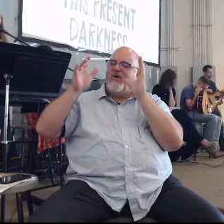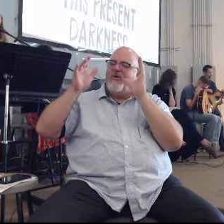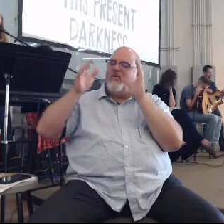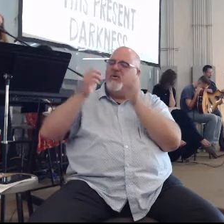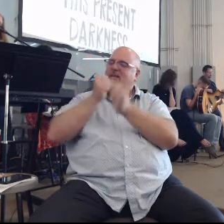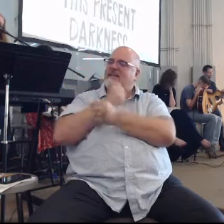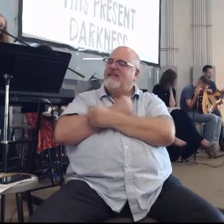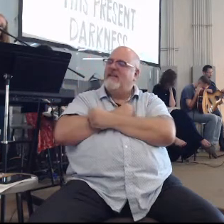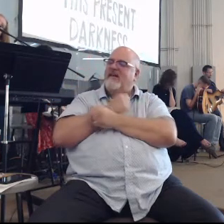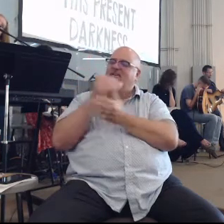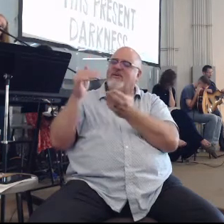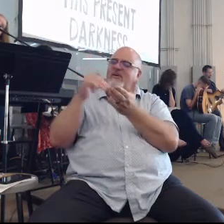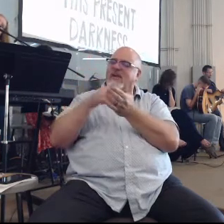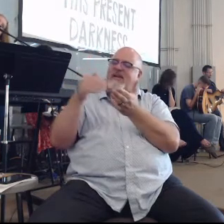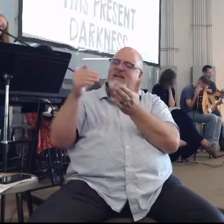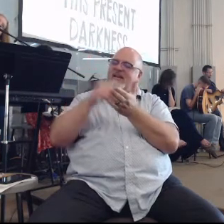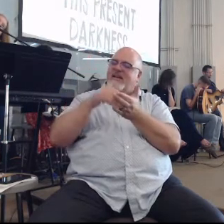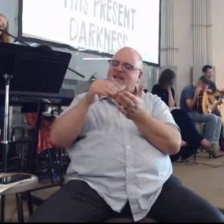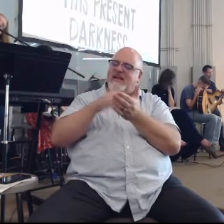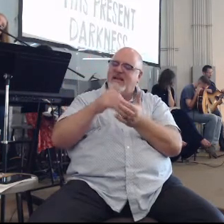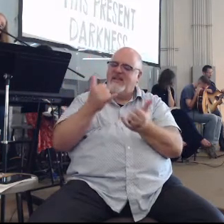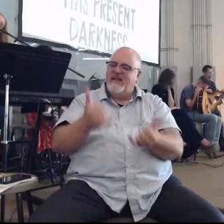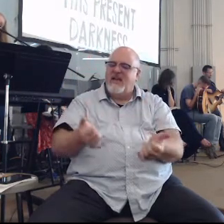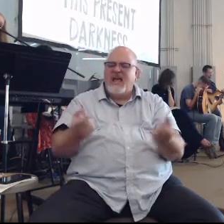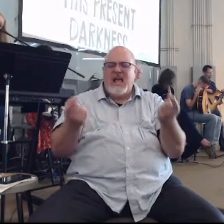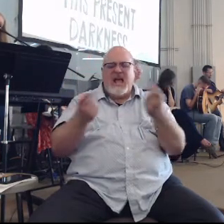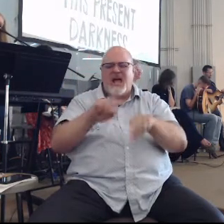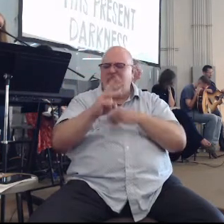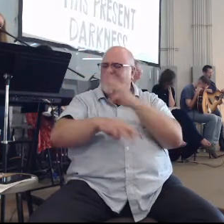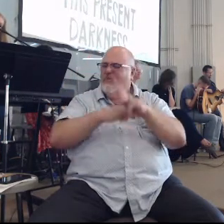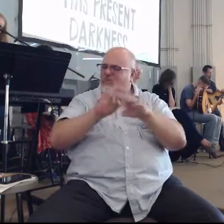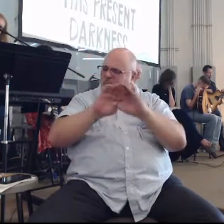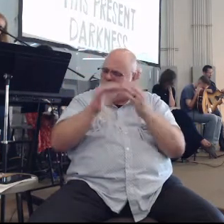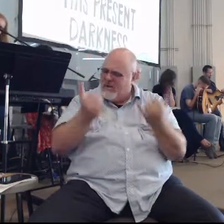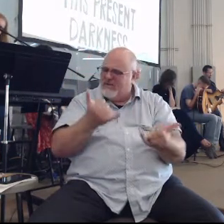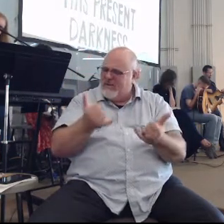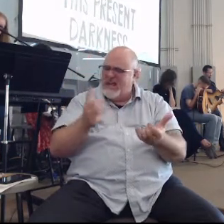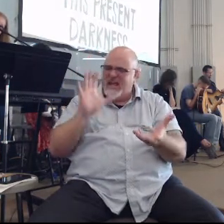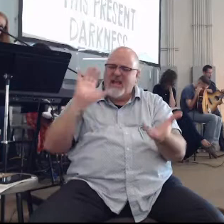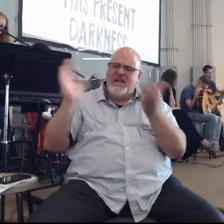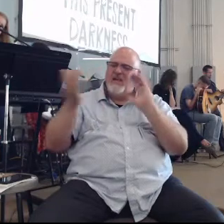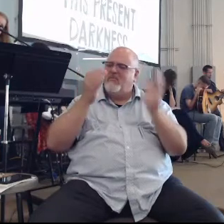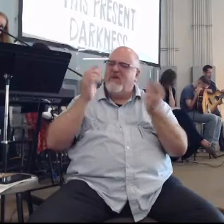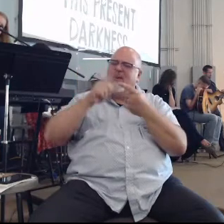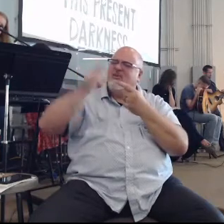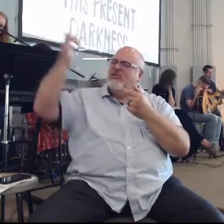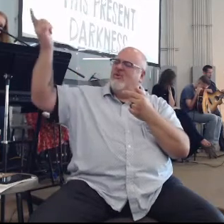That whatever's going on in this world pales in comparison to your majesty.